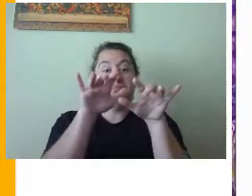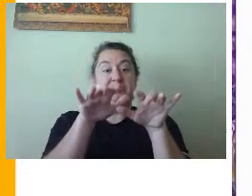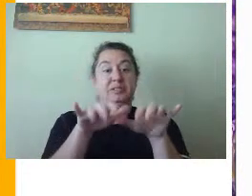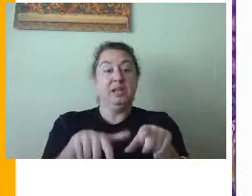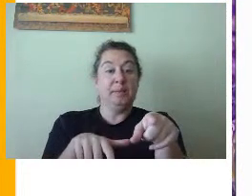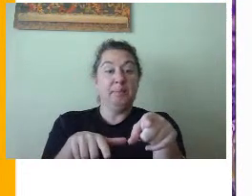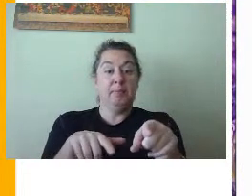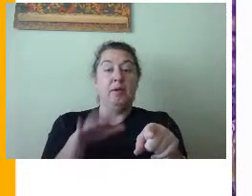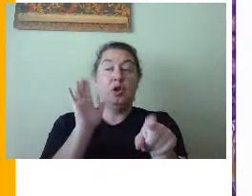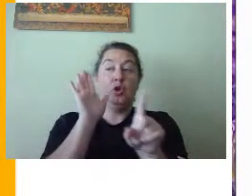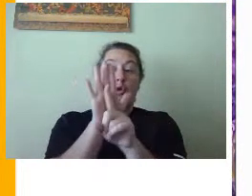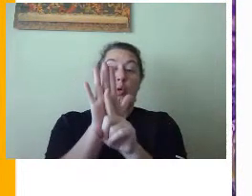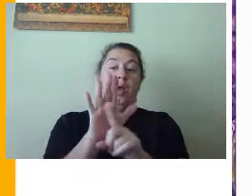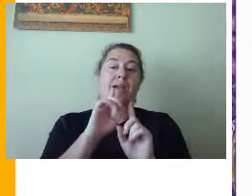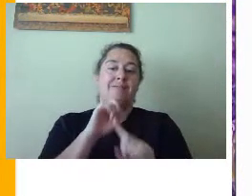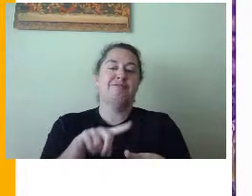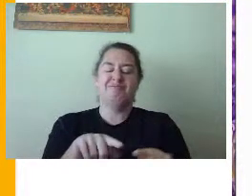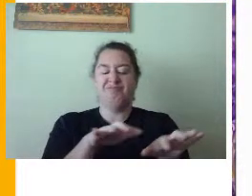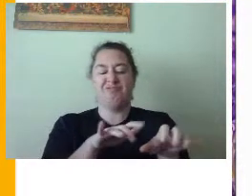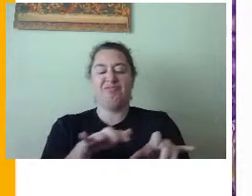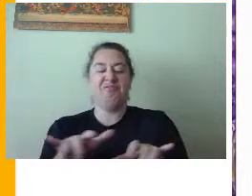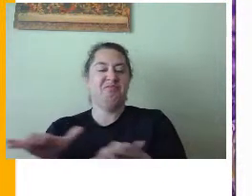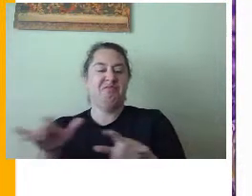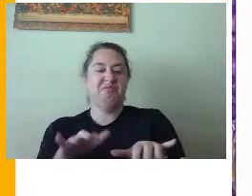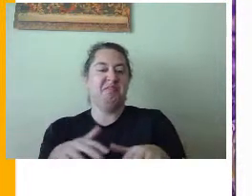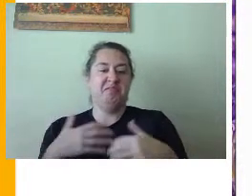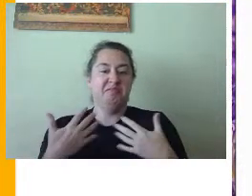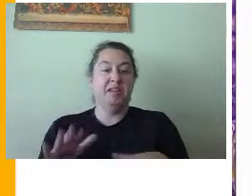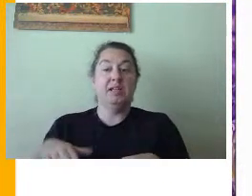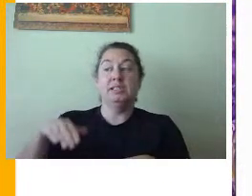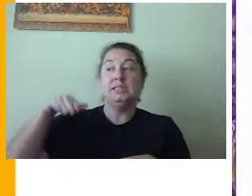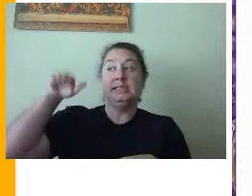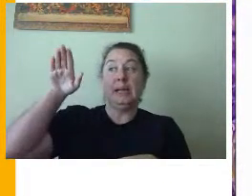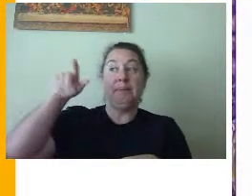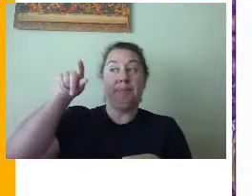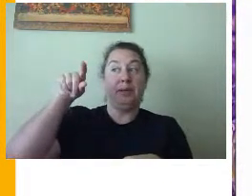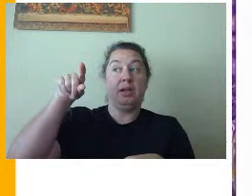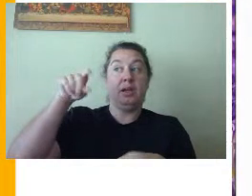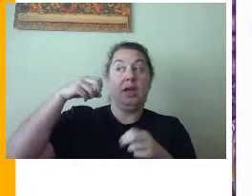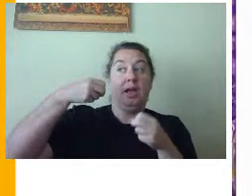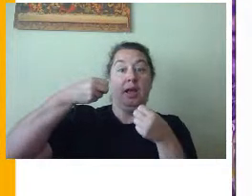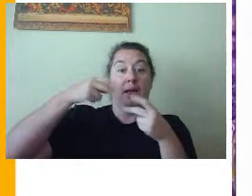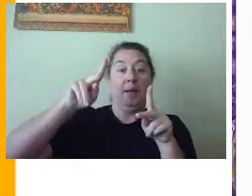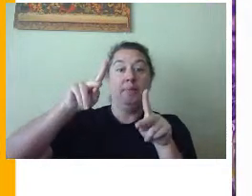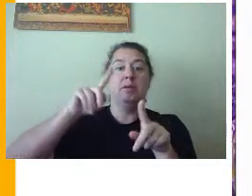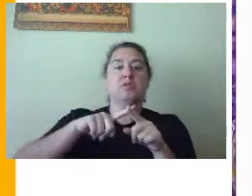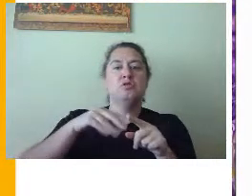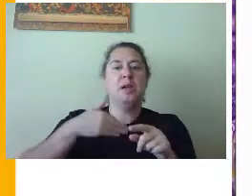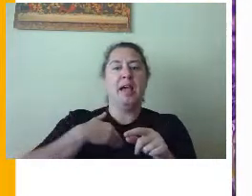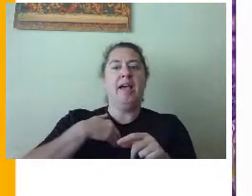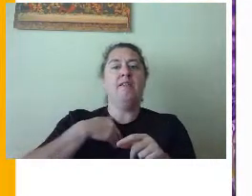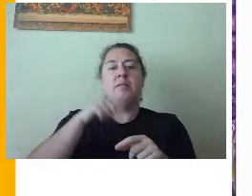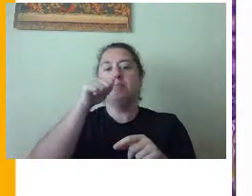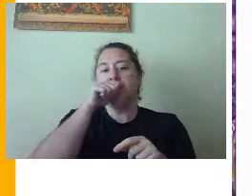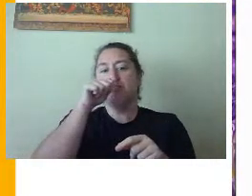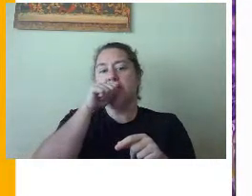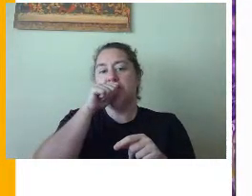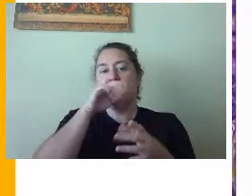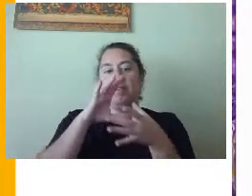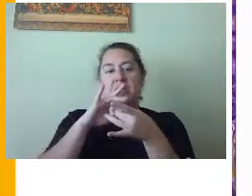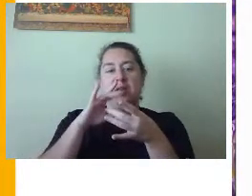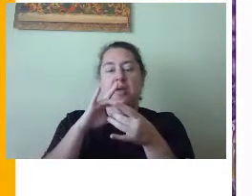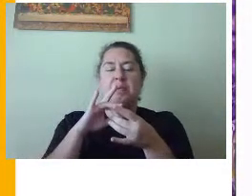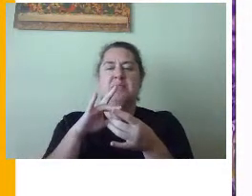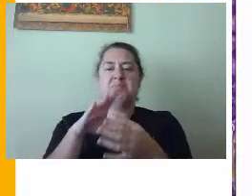says your answer. Over here in the top, there's an opportunity to do private comments. This is for the student to